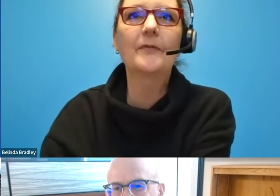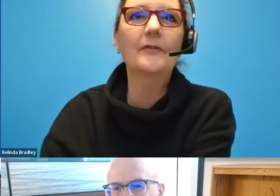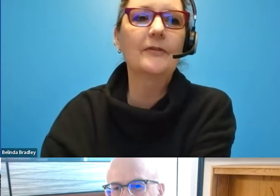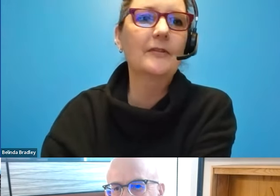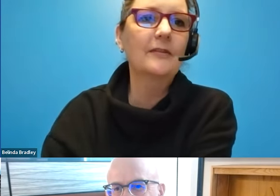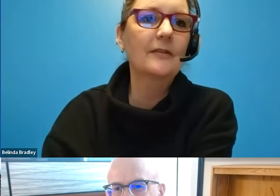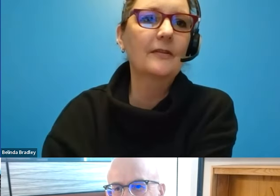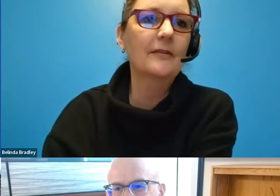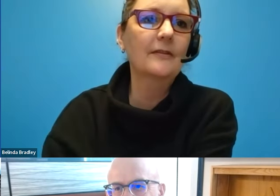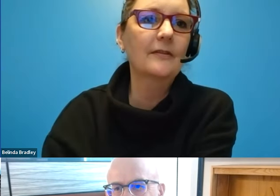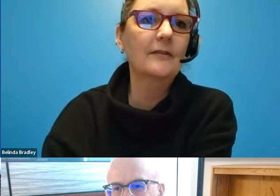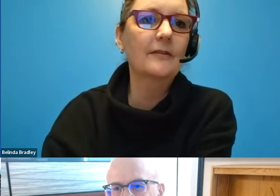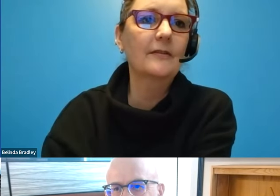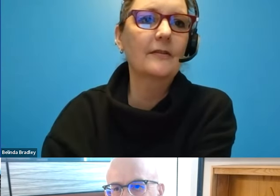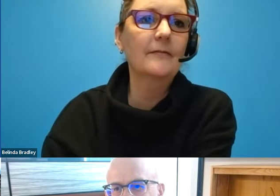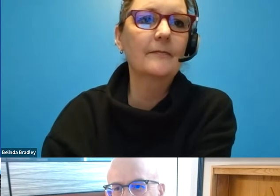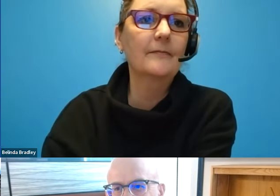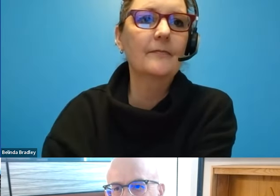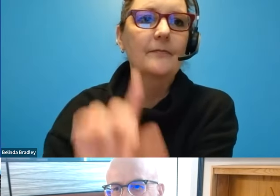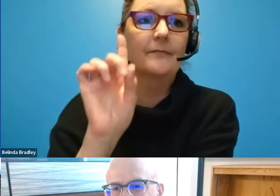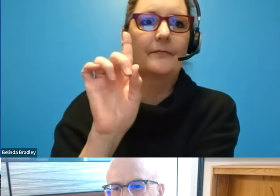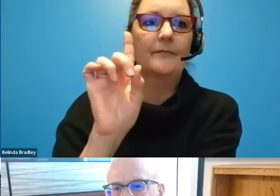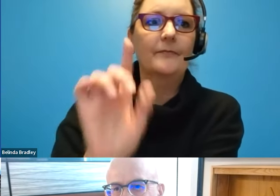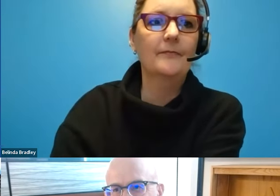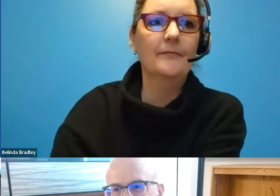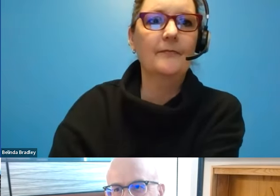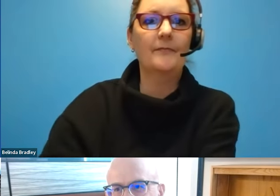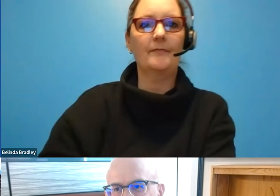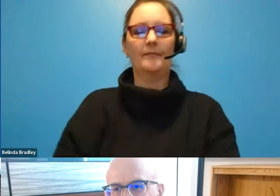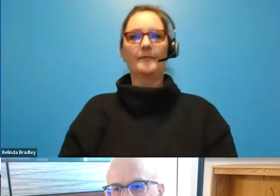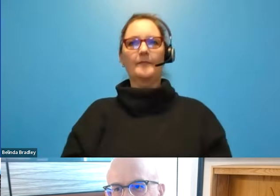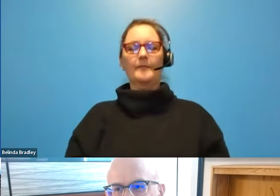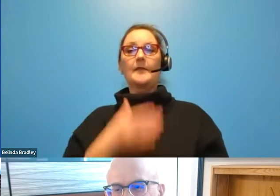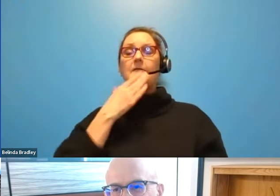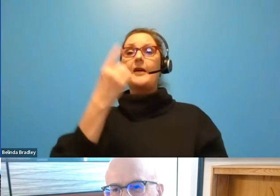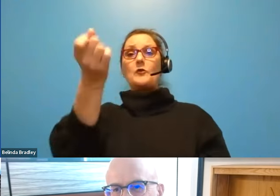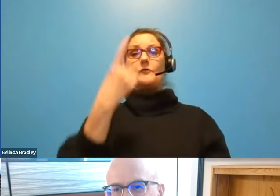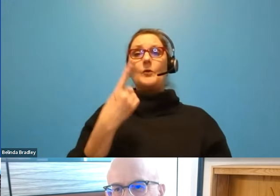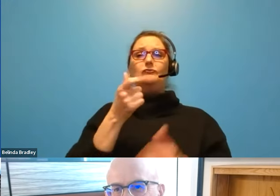So thank you for the question and really great feedback.